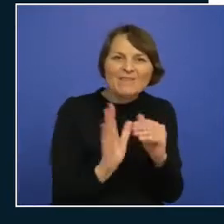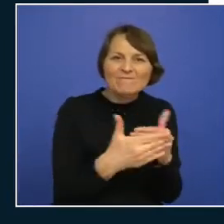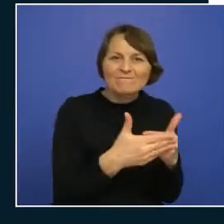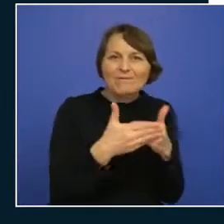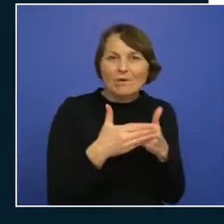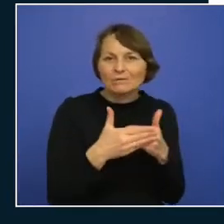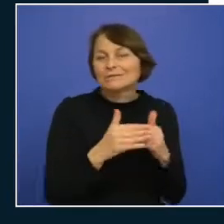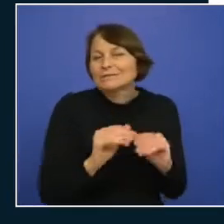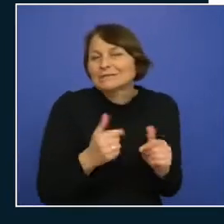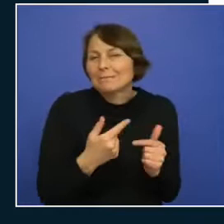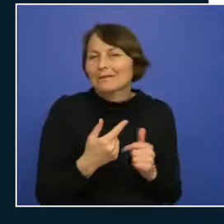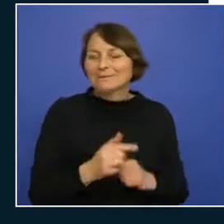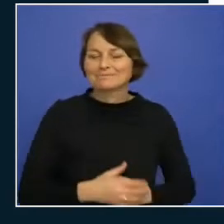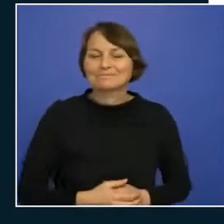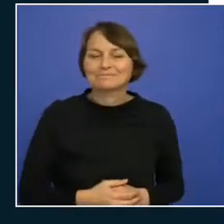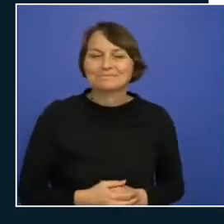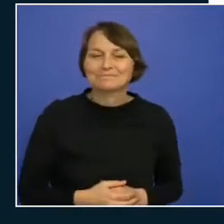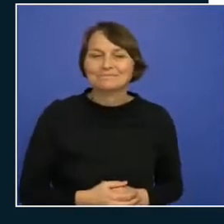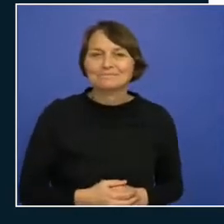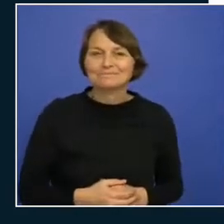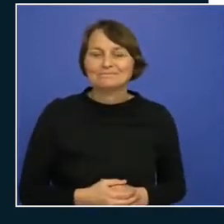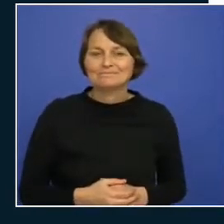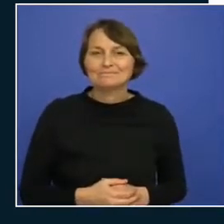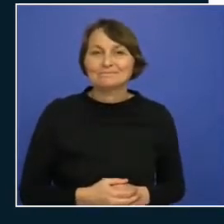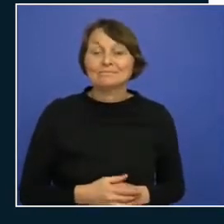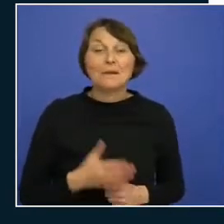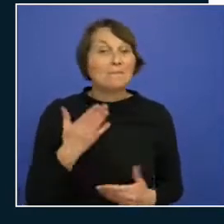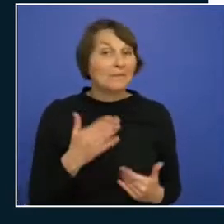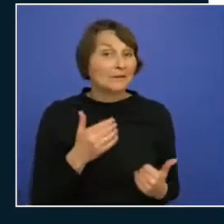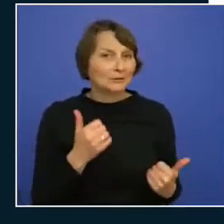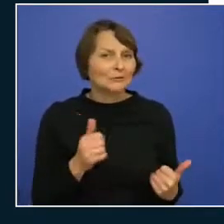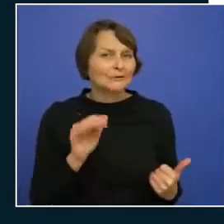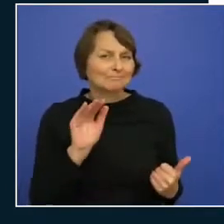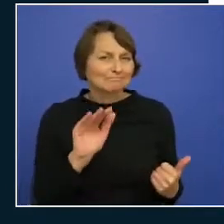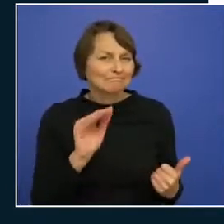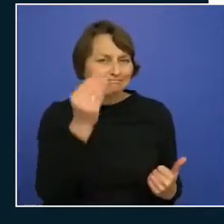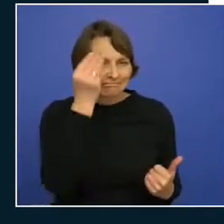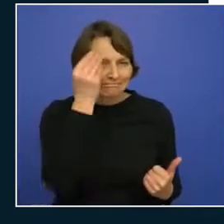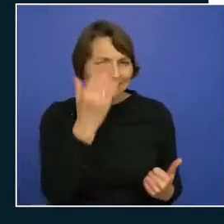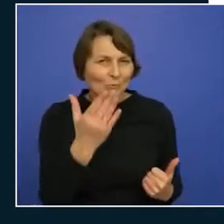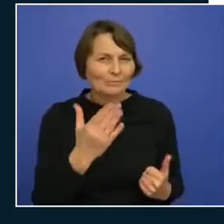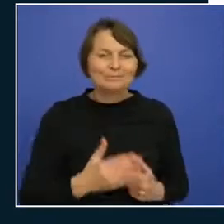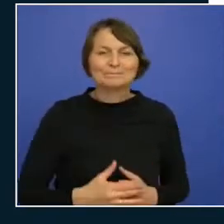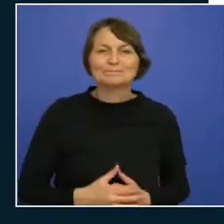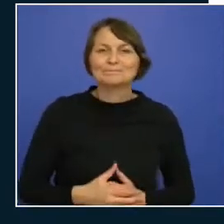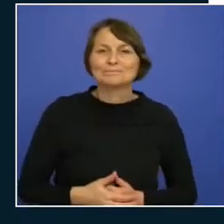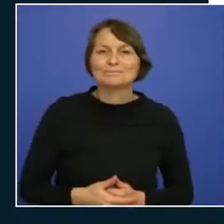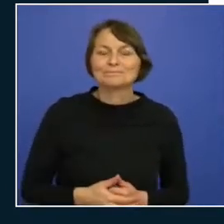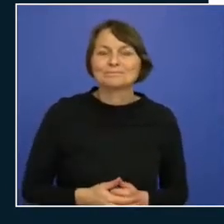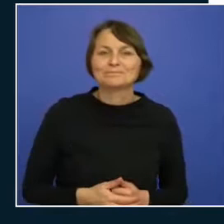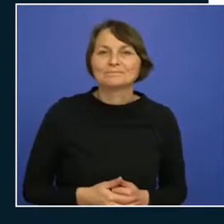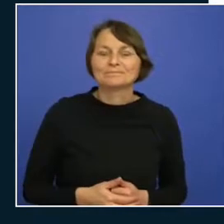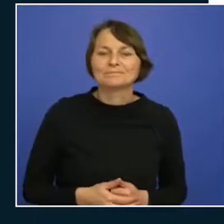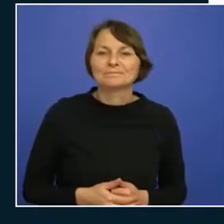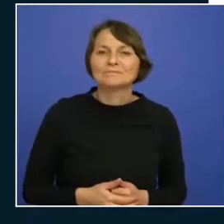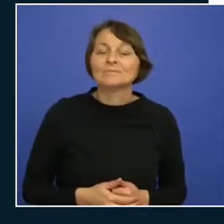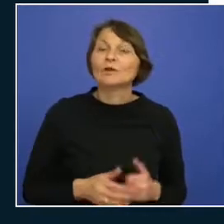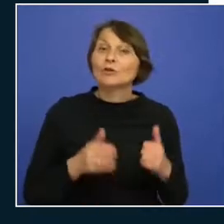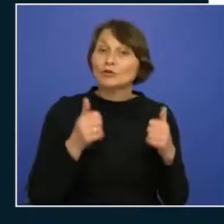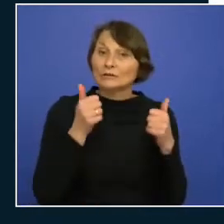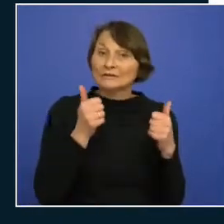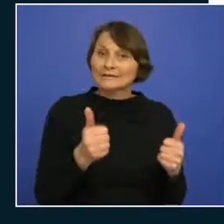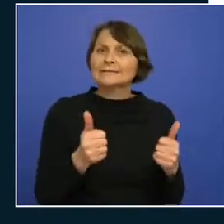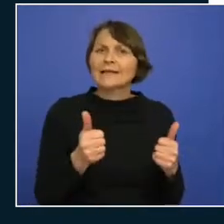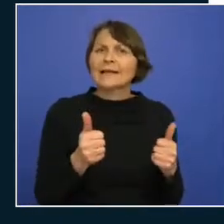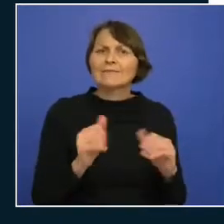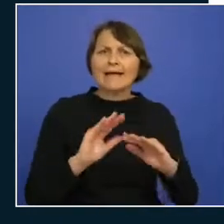and good thing to note of note here is is that you don't have to manage your credentials so if